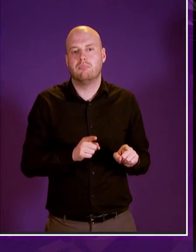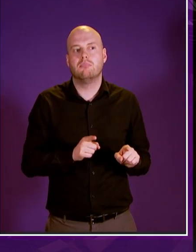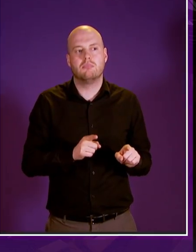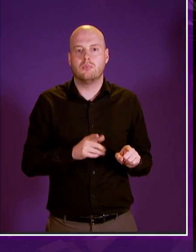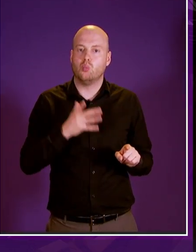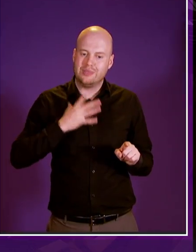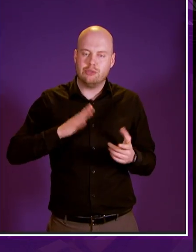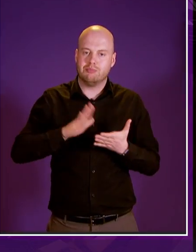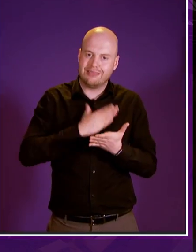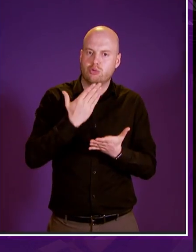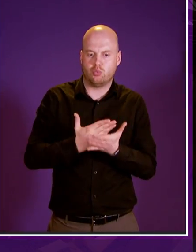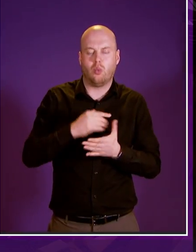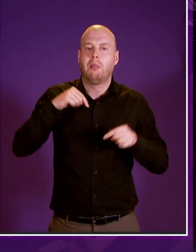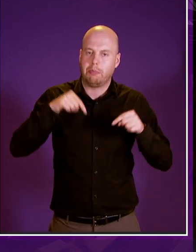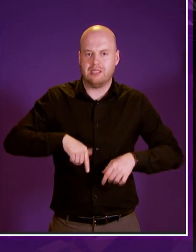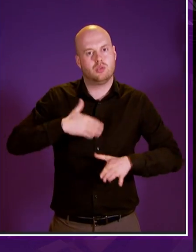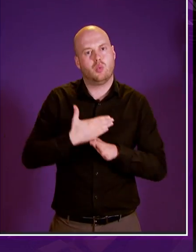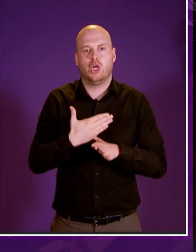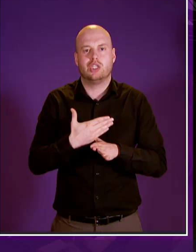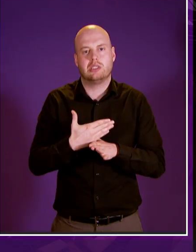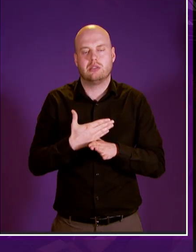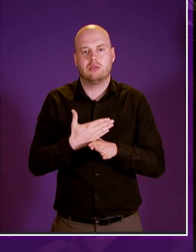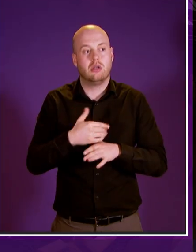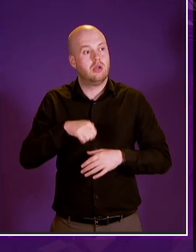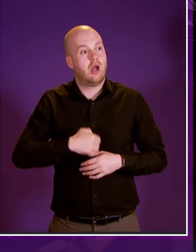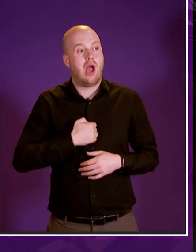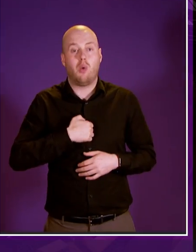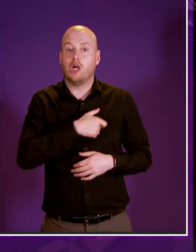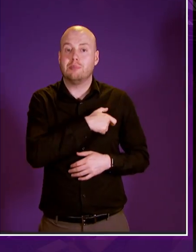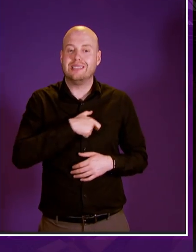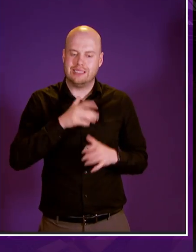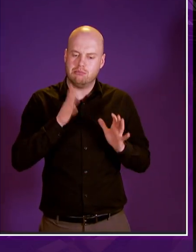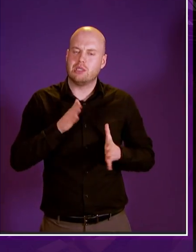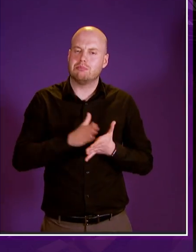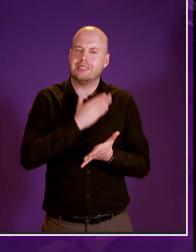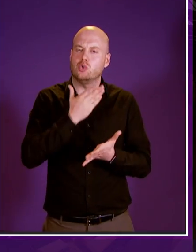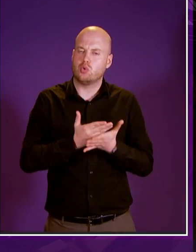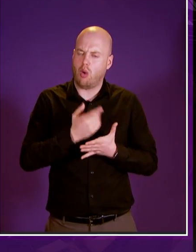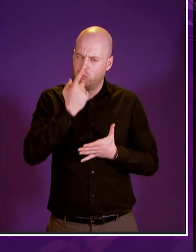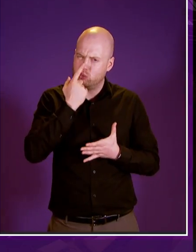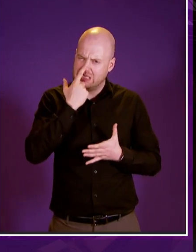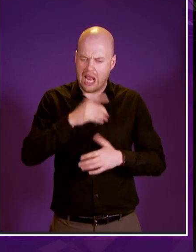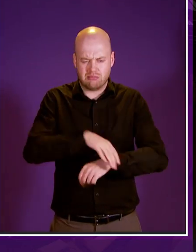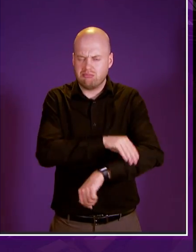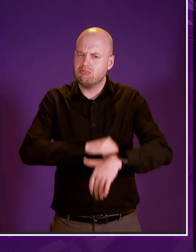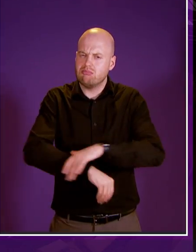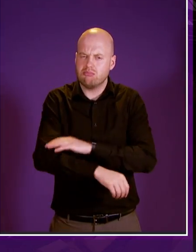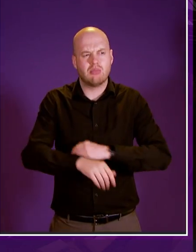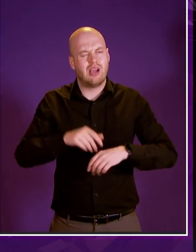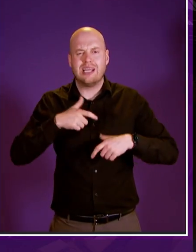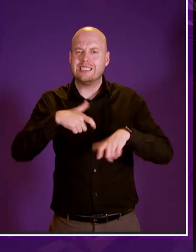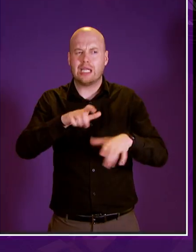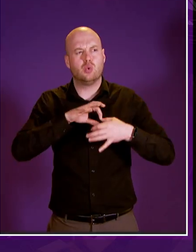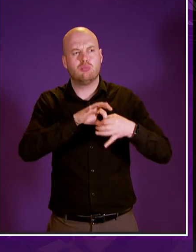that it actually works and the committee must show that it can take charge of the detail and continue to work with ministers and the new